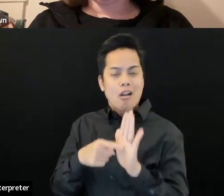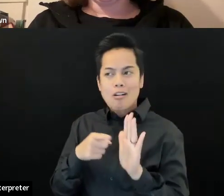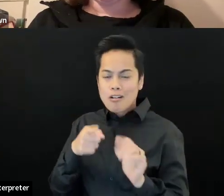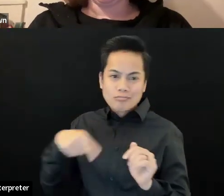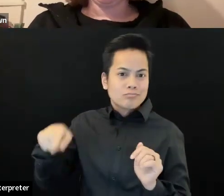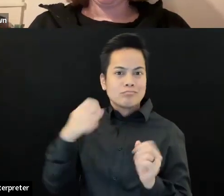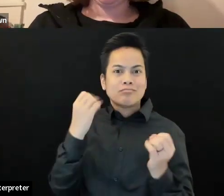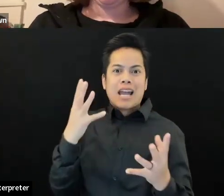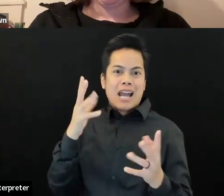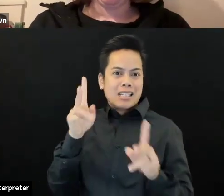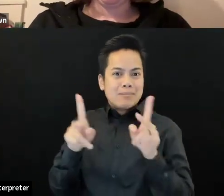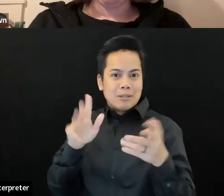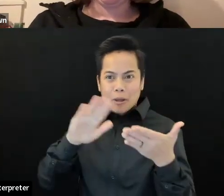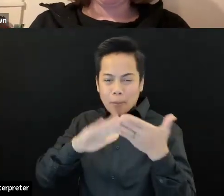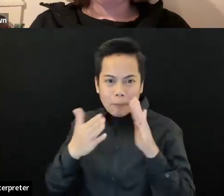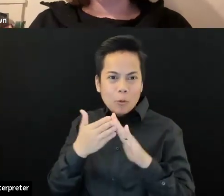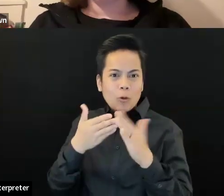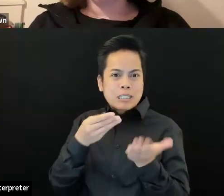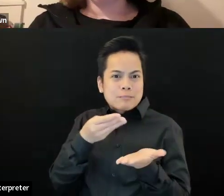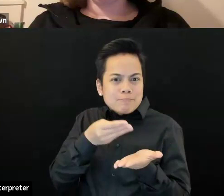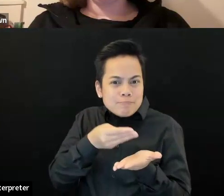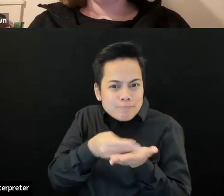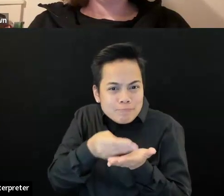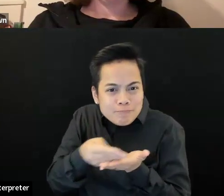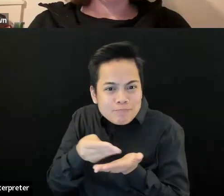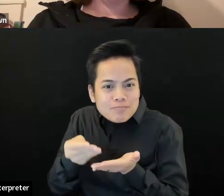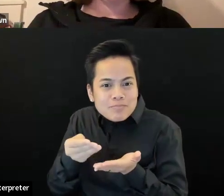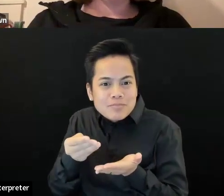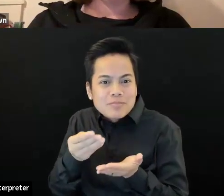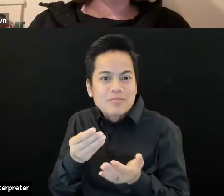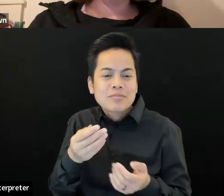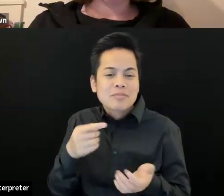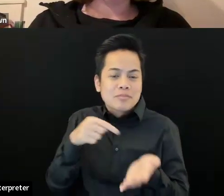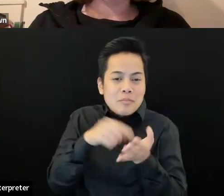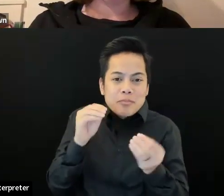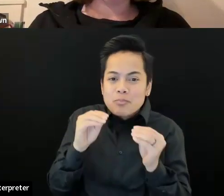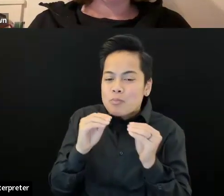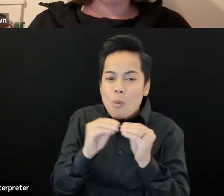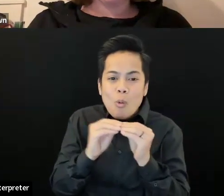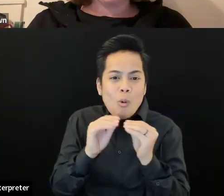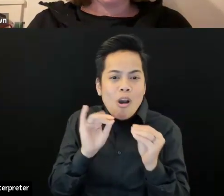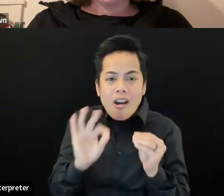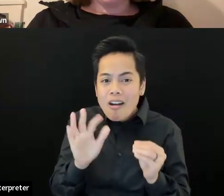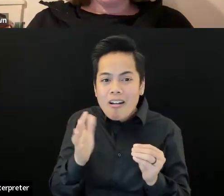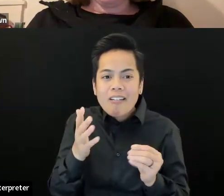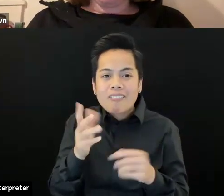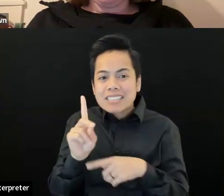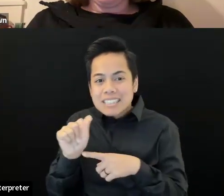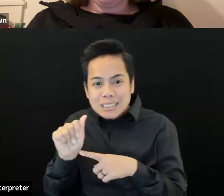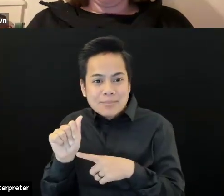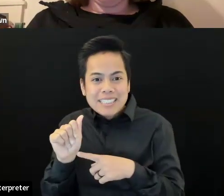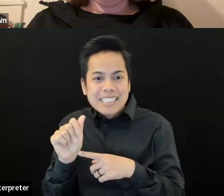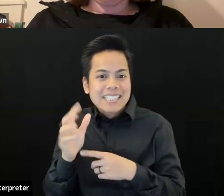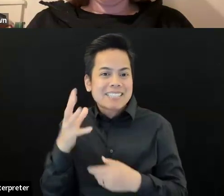extra expenses tied to living with the disability in the capitalist system. Um, we will have all of our